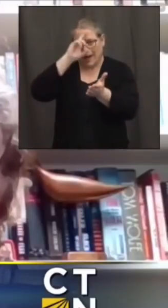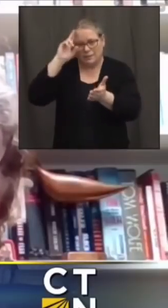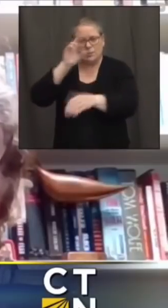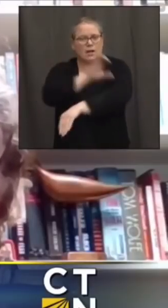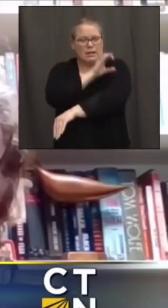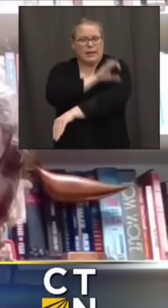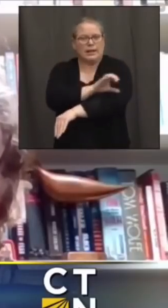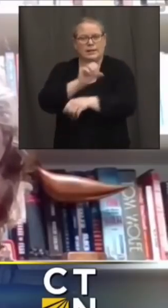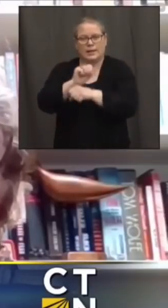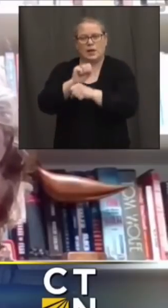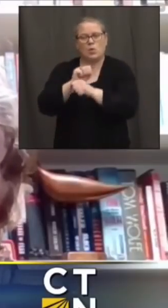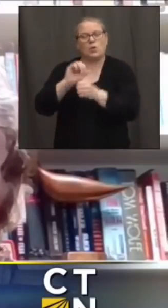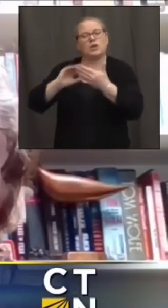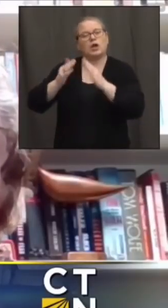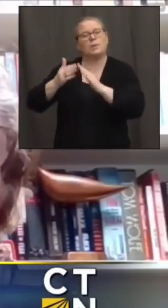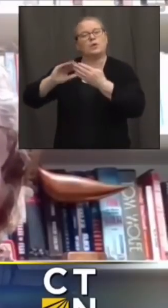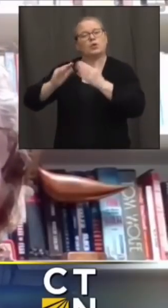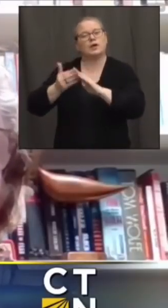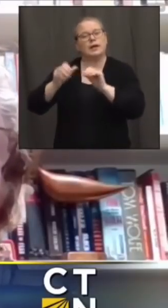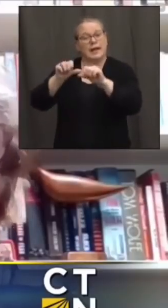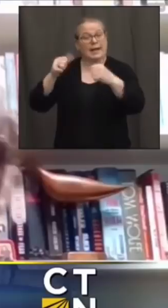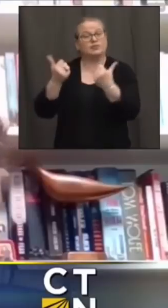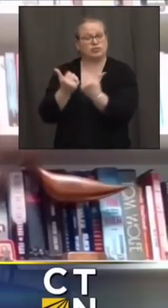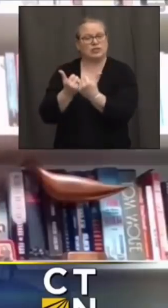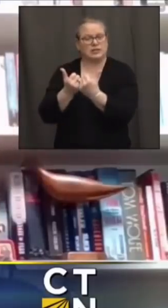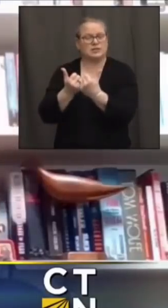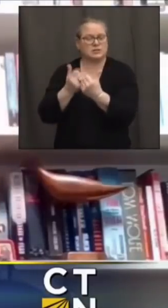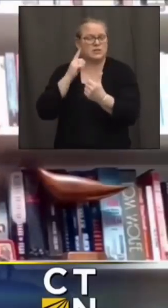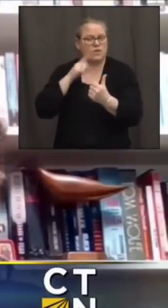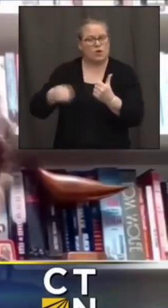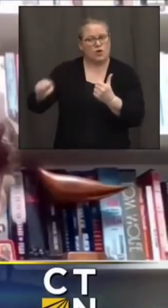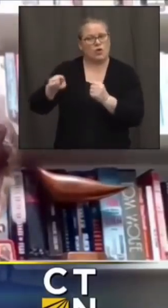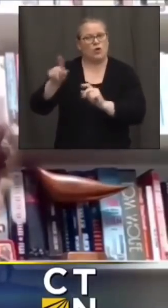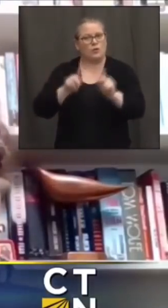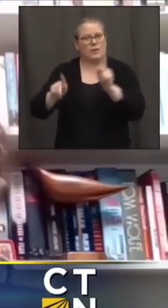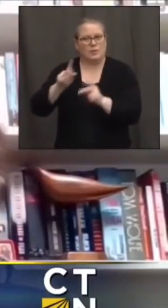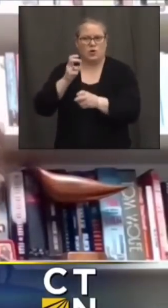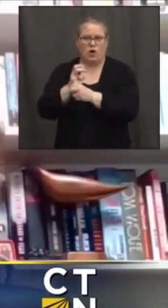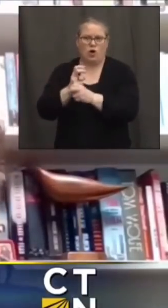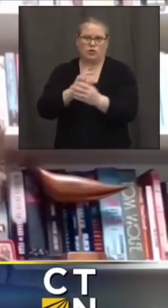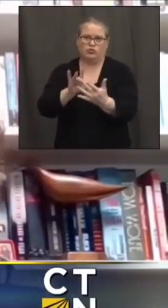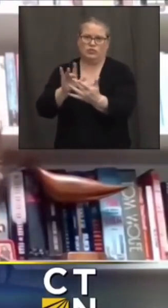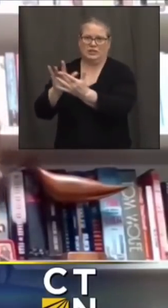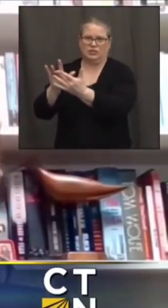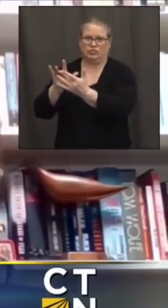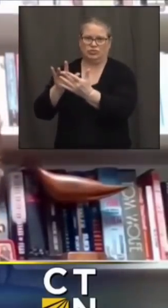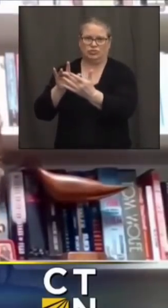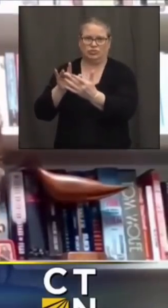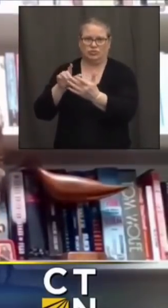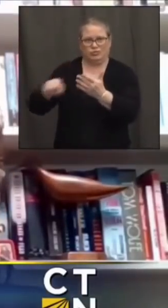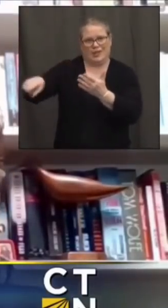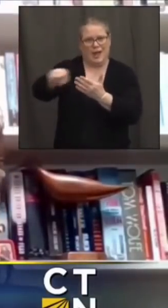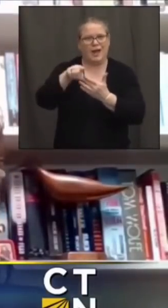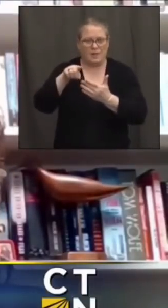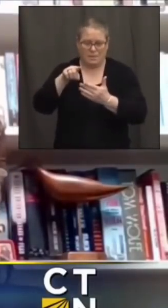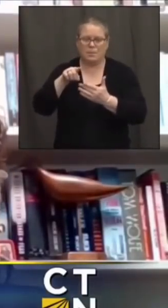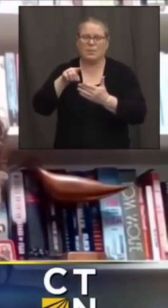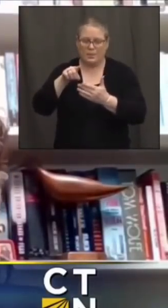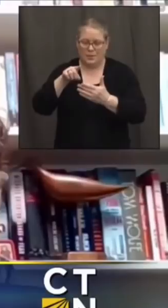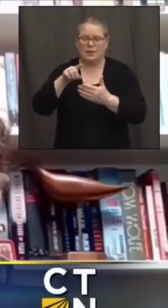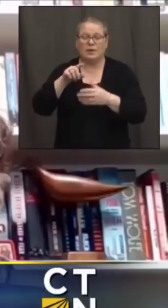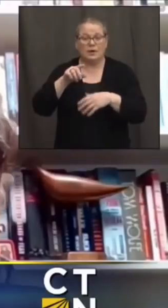-based agencies to reach those really hard to reach populations um certainly if you are